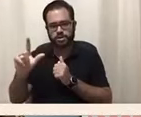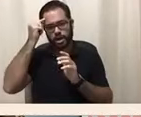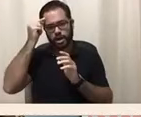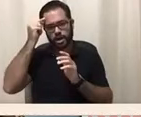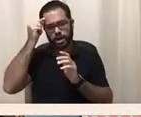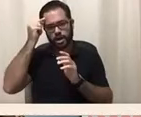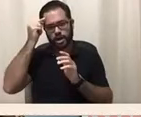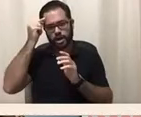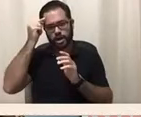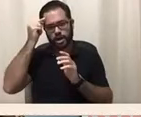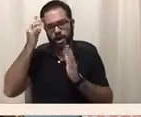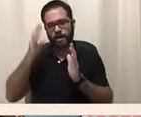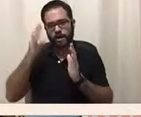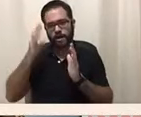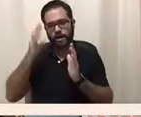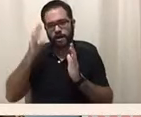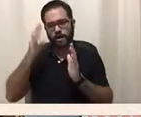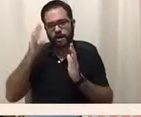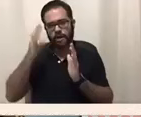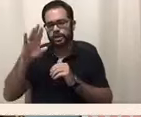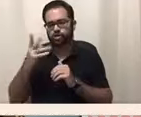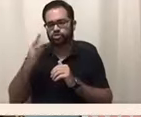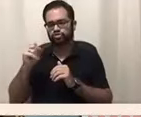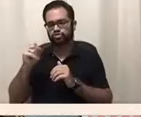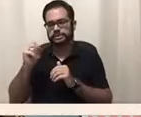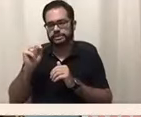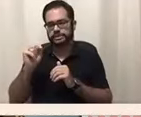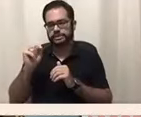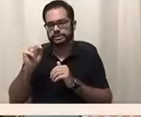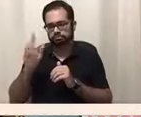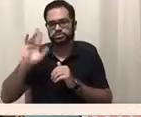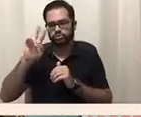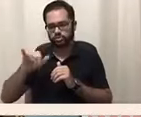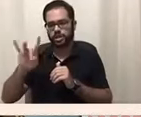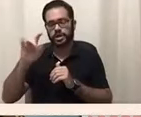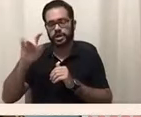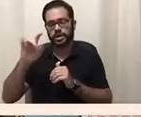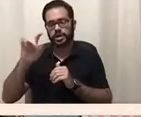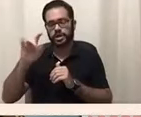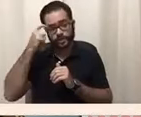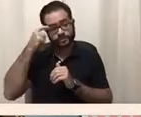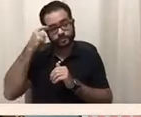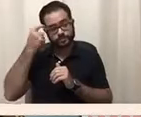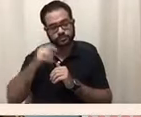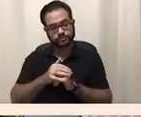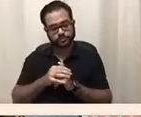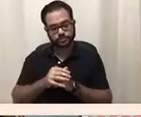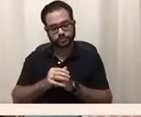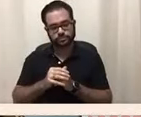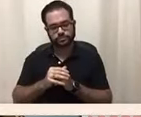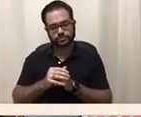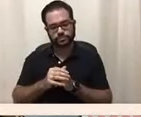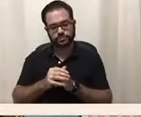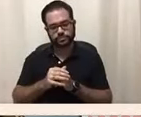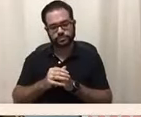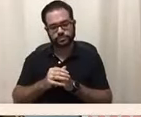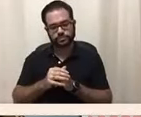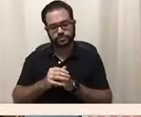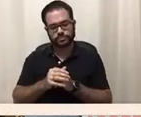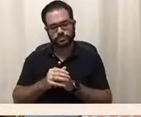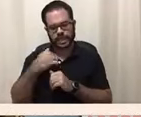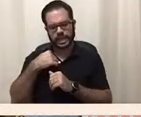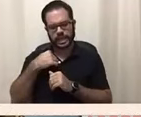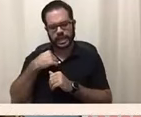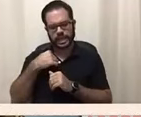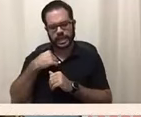I believe at possibly our family cafe event that year. I know we had some disability related bill